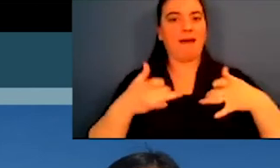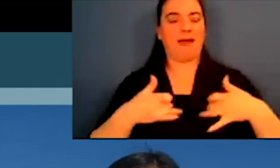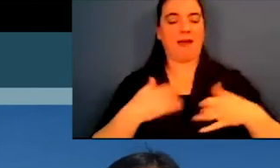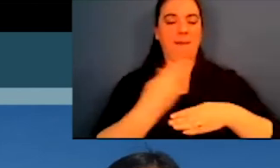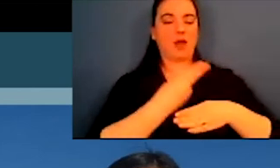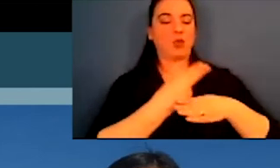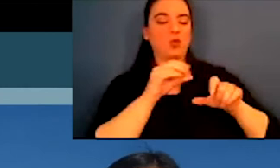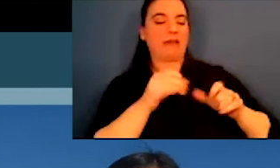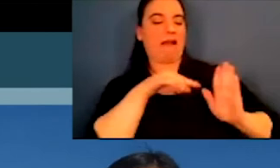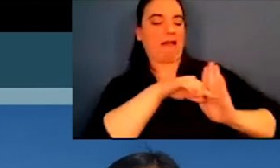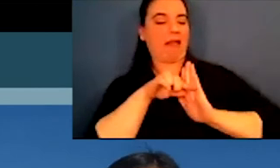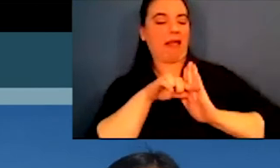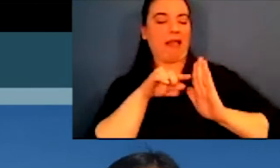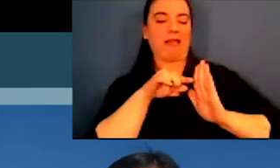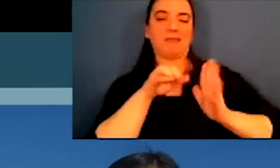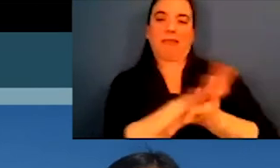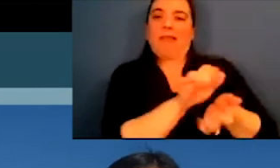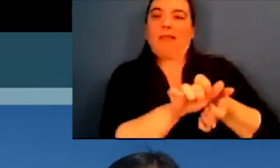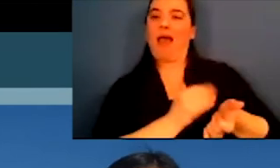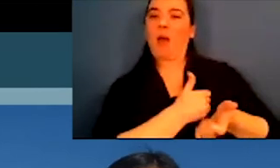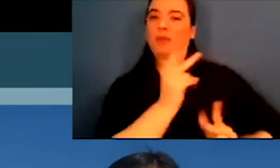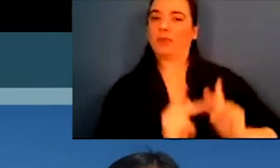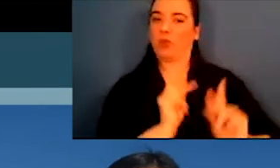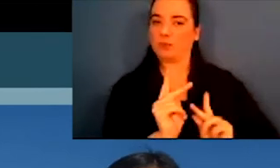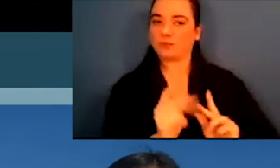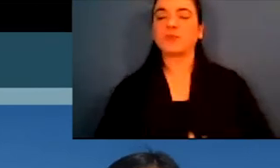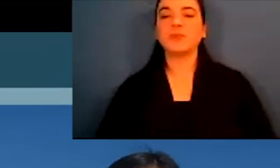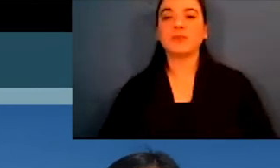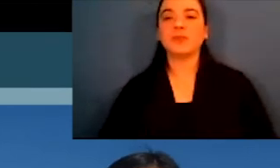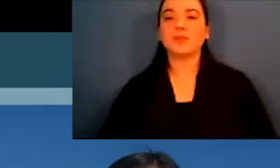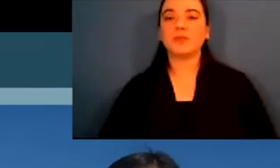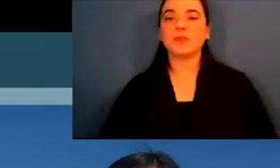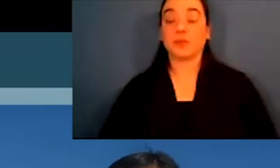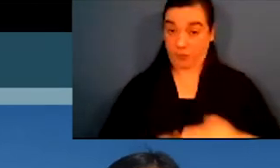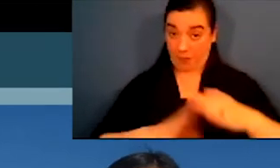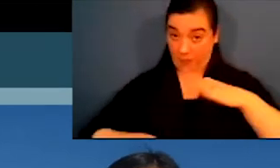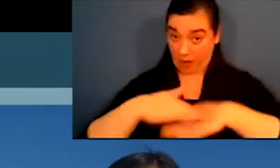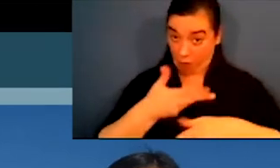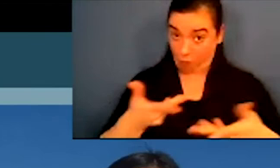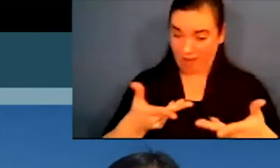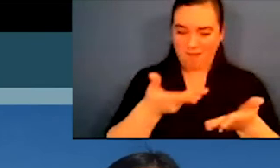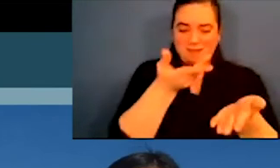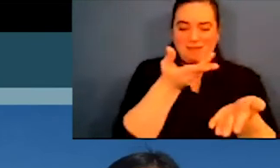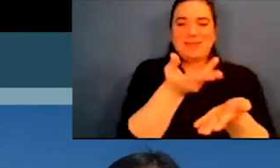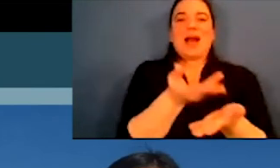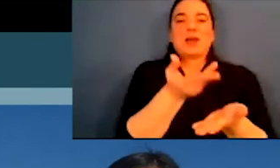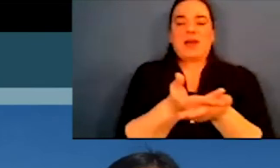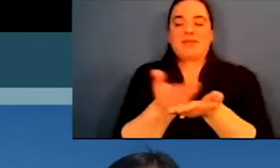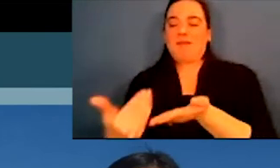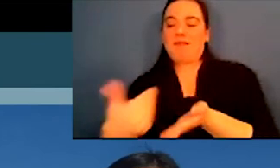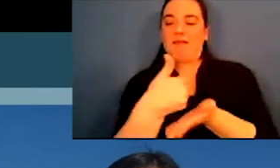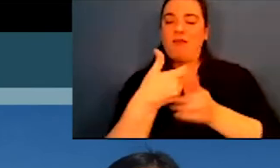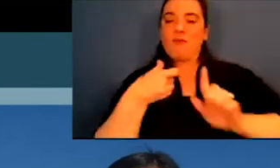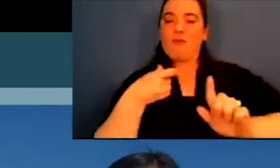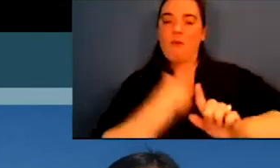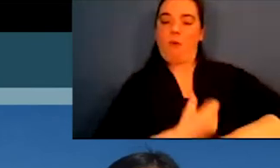not only not traditional, but it's also been used as an act of genocide against us. You know,